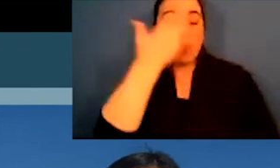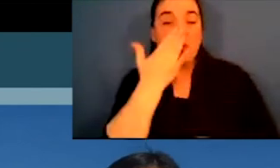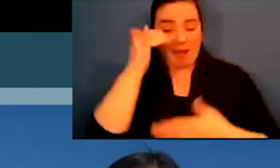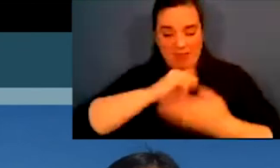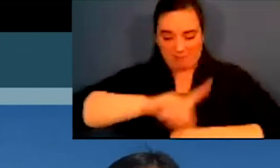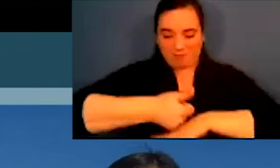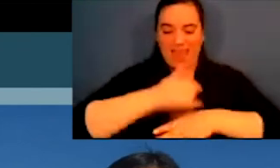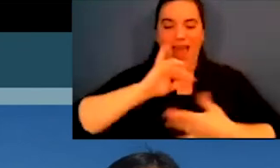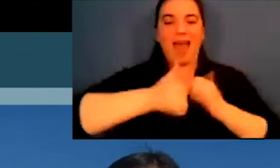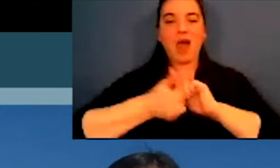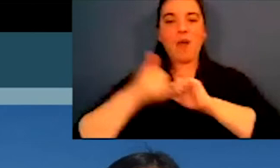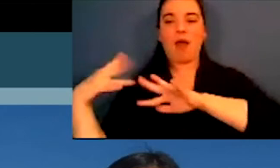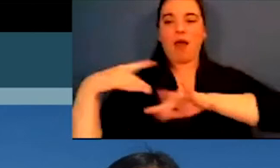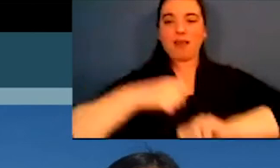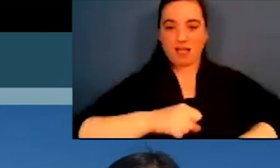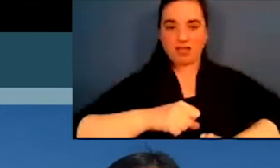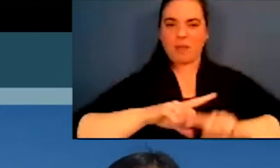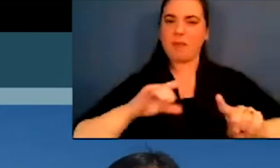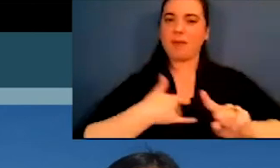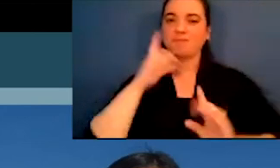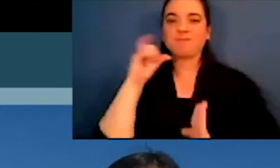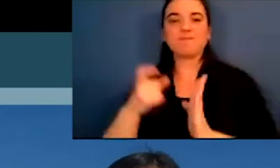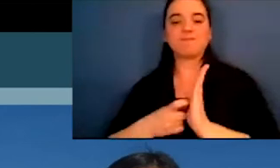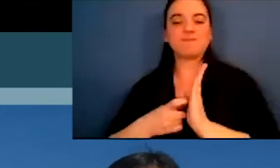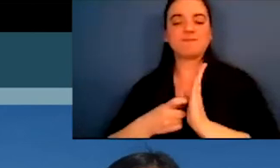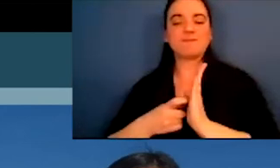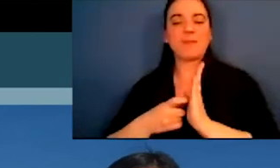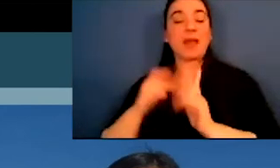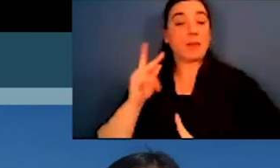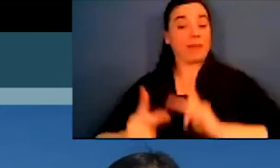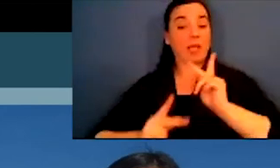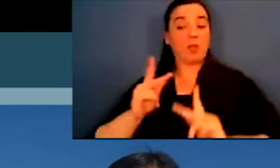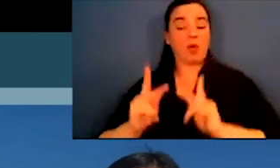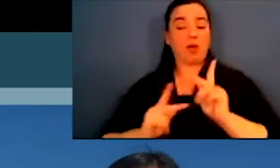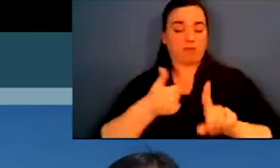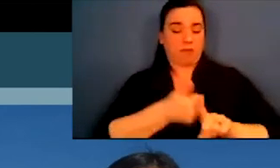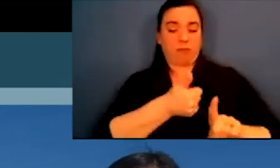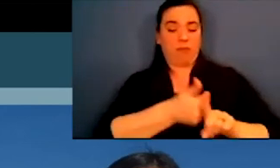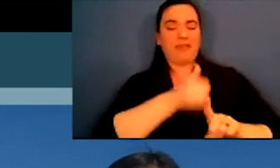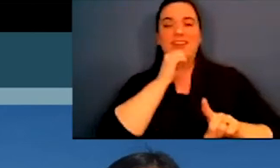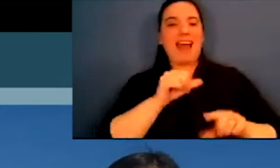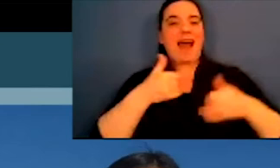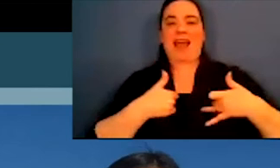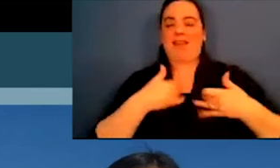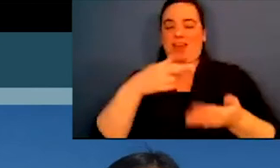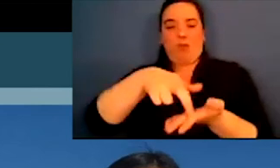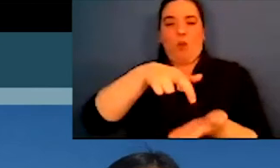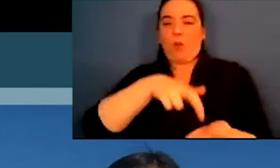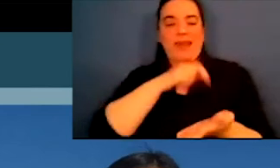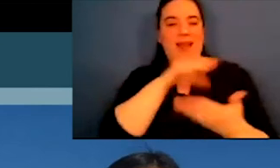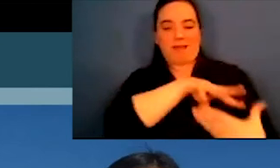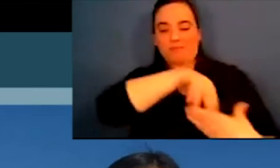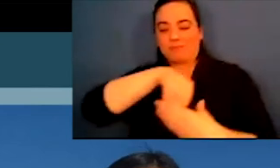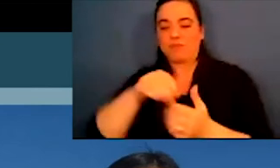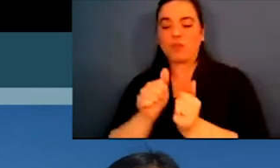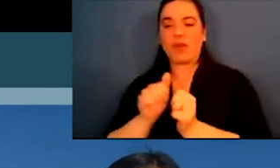is inherently flawed as it is an act of colonization. So I still recognize the relatives who may not